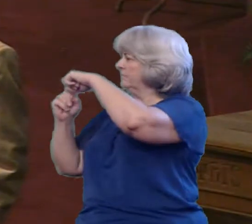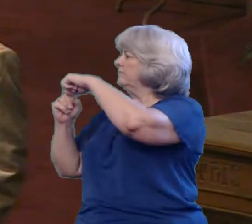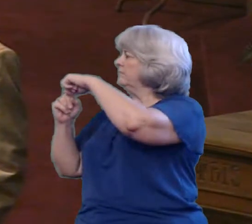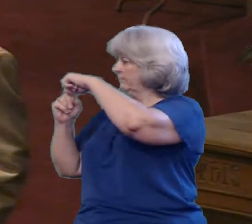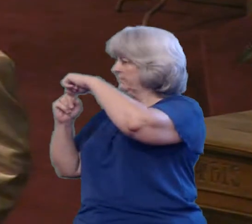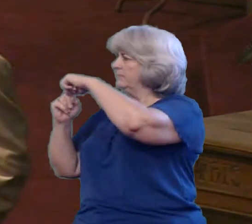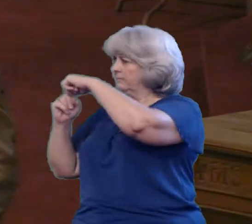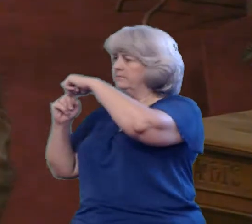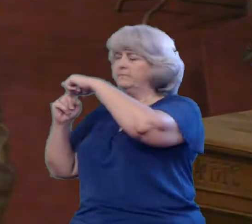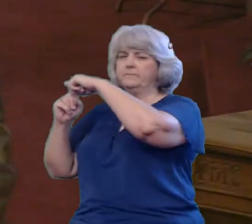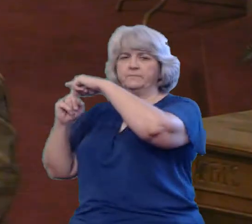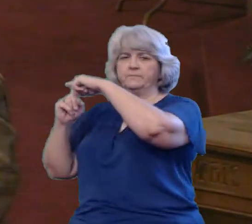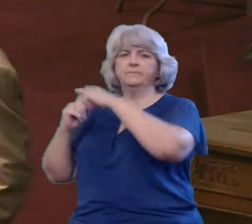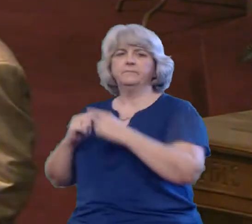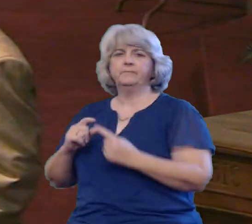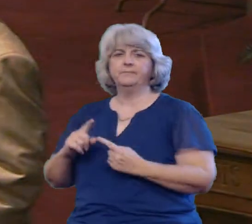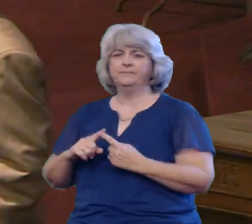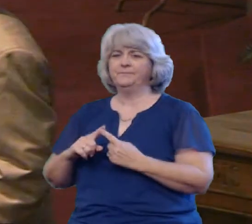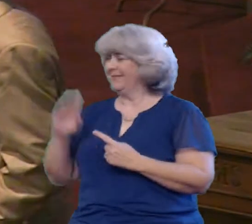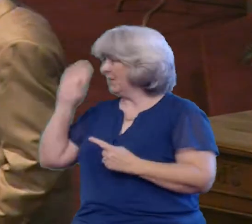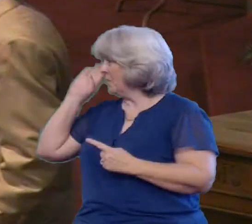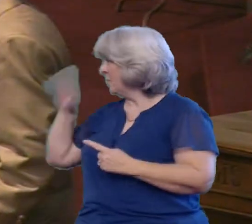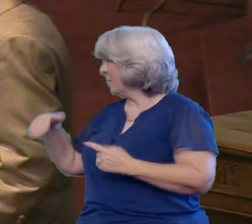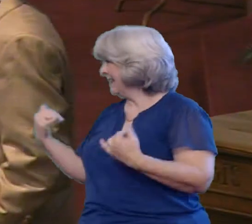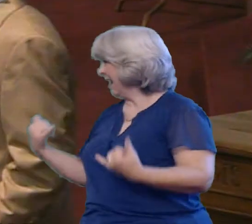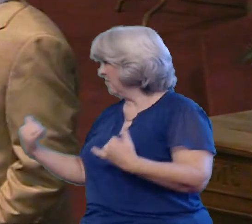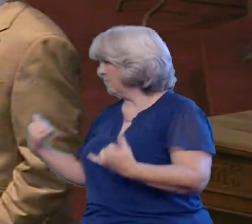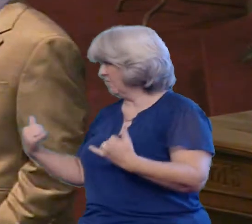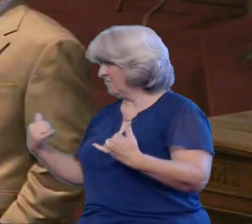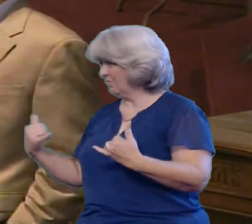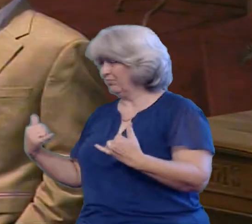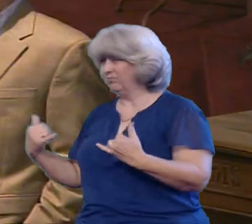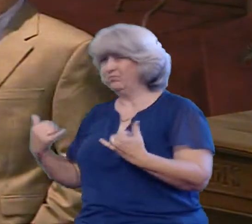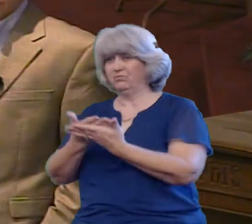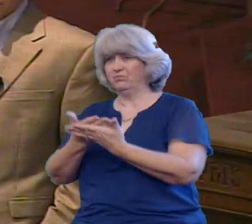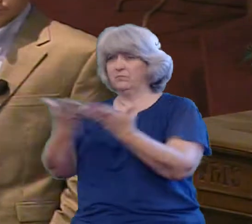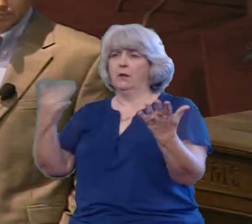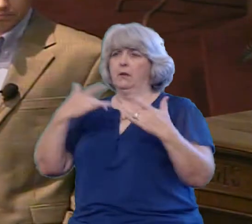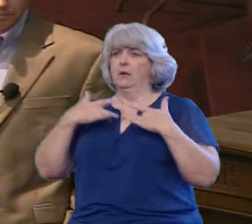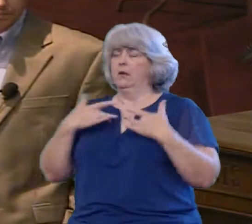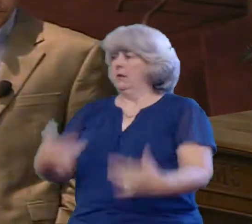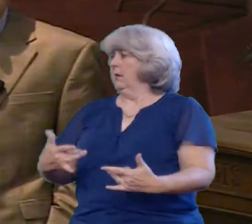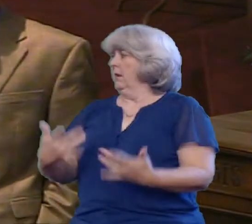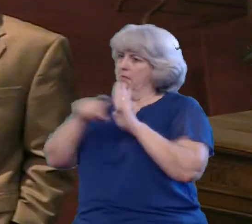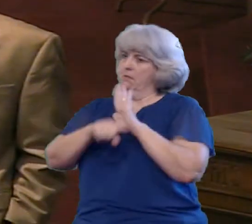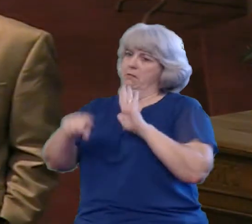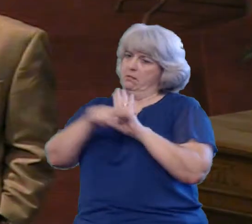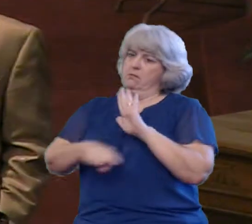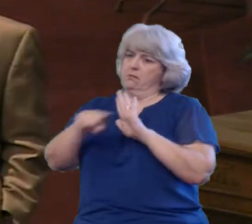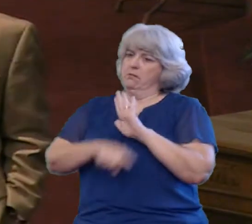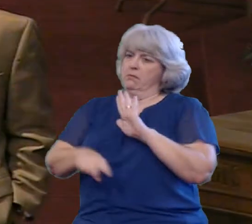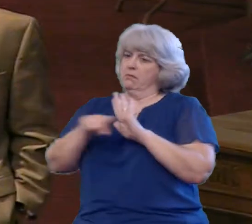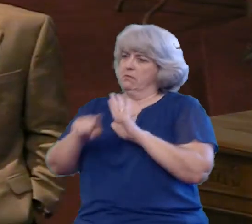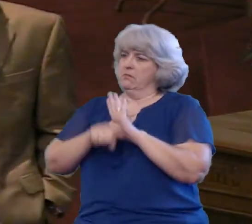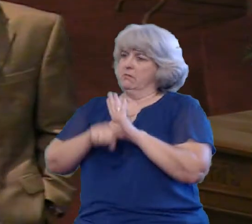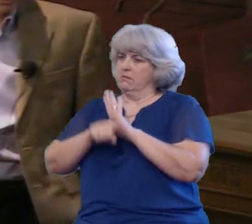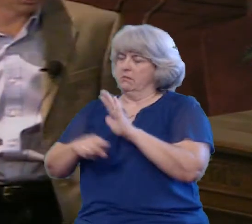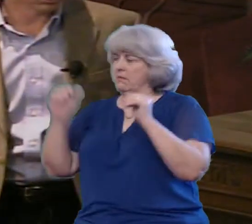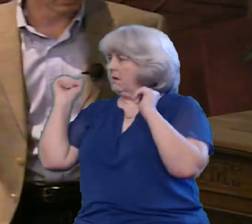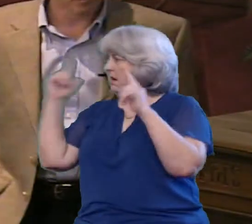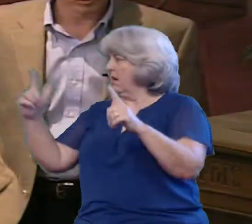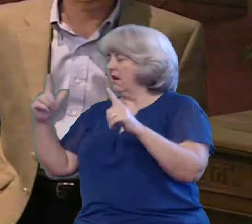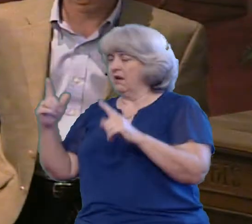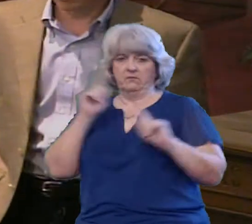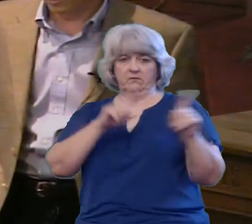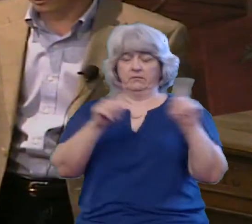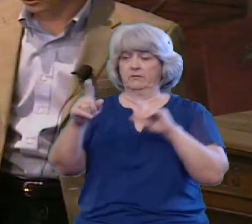It's unfortunate that we live in a society today Where everything is so negative You can't go anywhere without negativity just